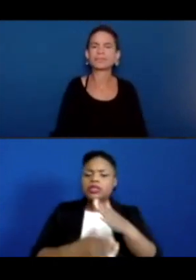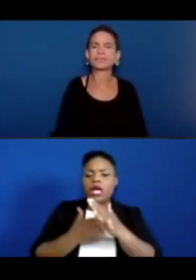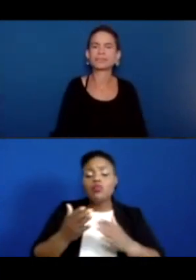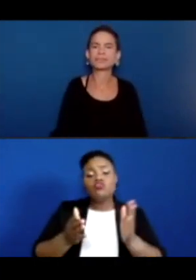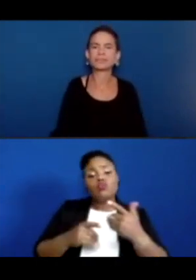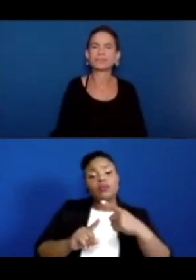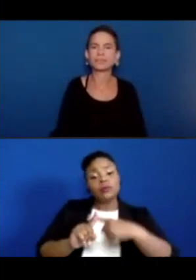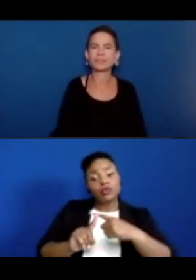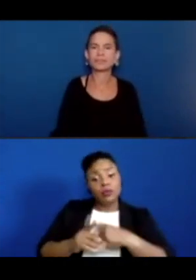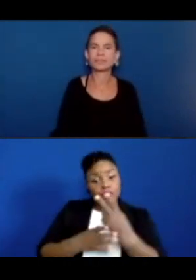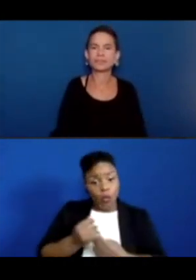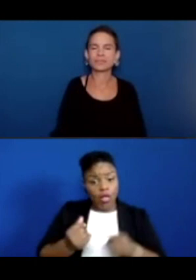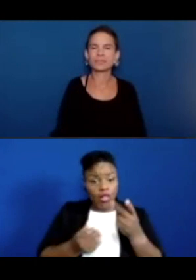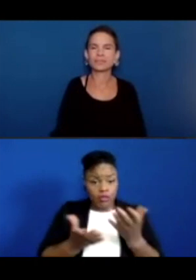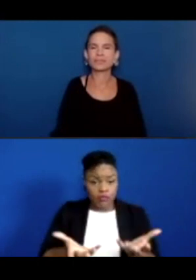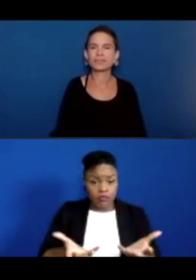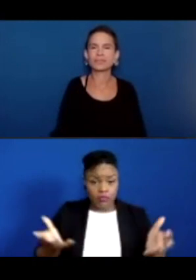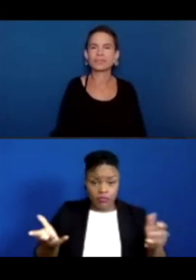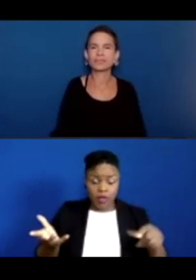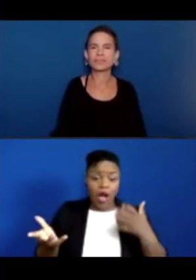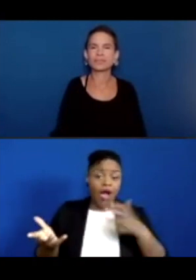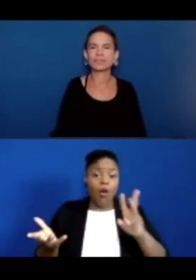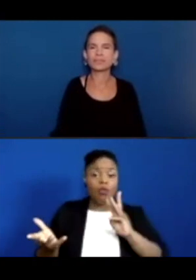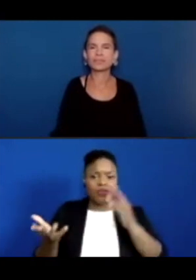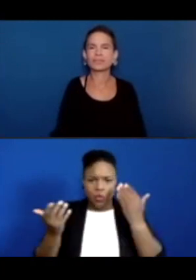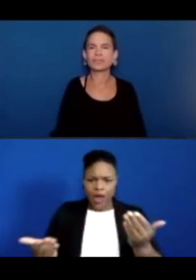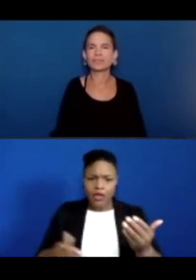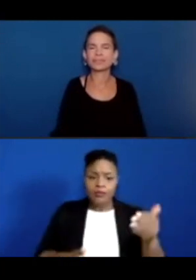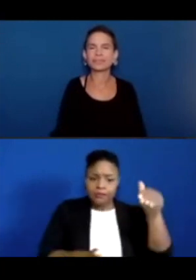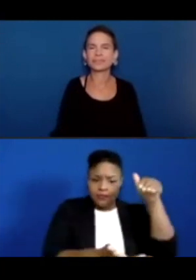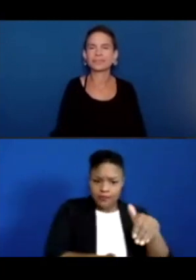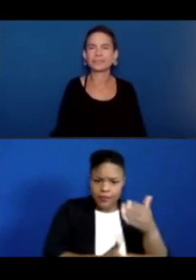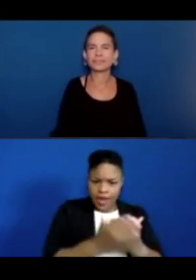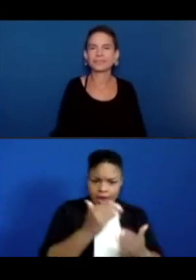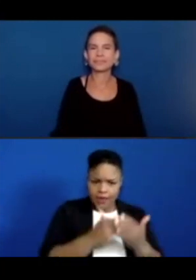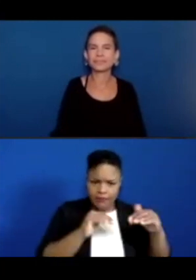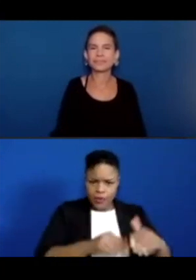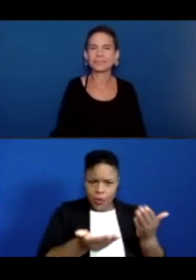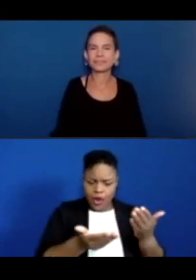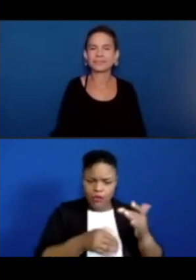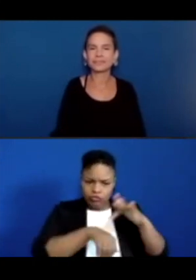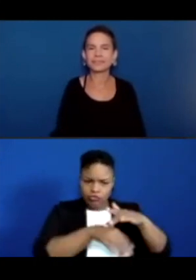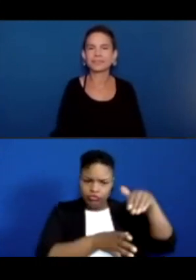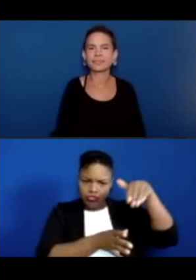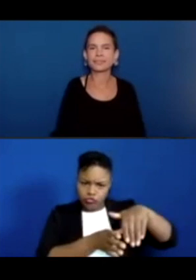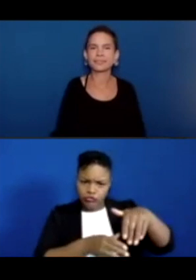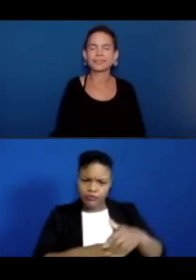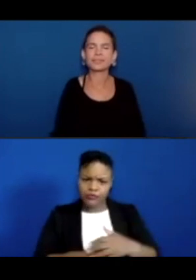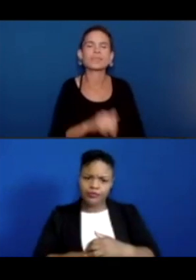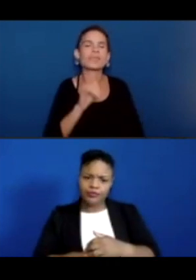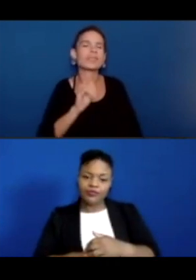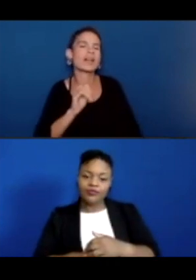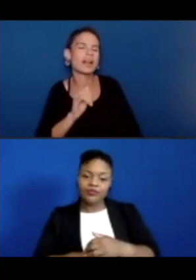put your hand in the room temperature, into the hot water. So put your hands in the hot water. What does that feel like? It feels